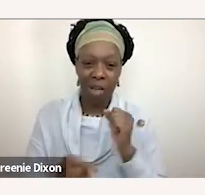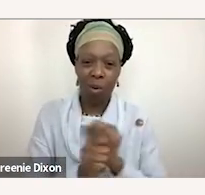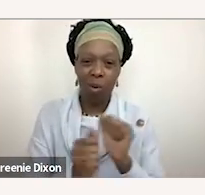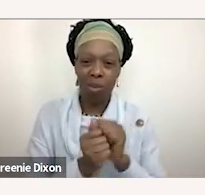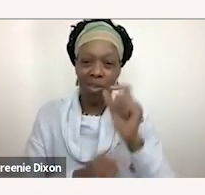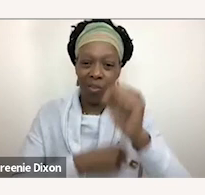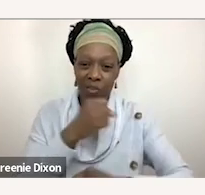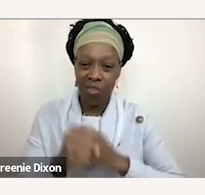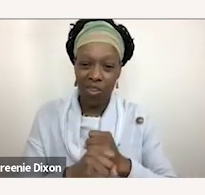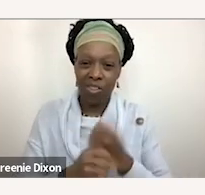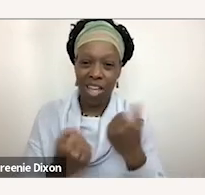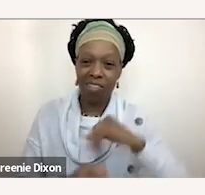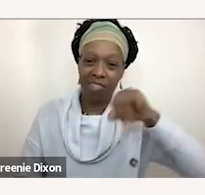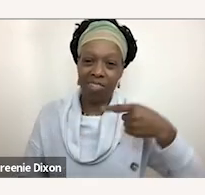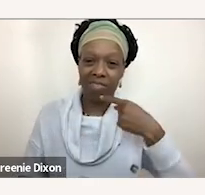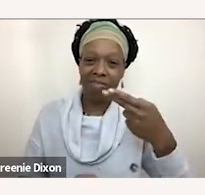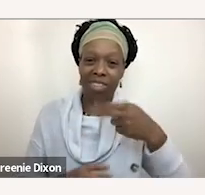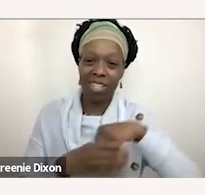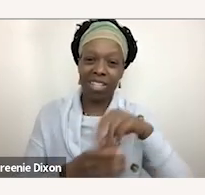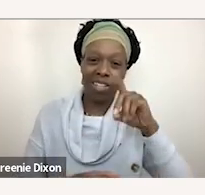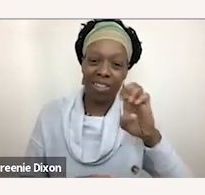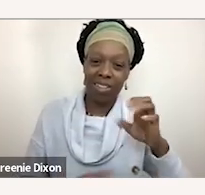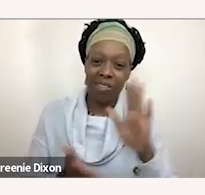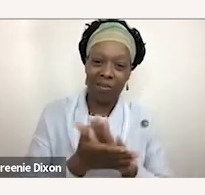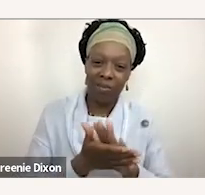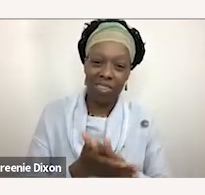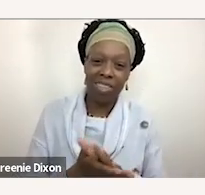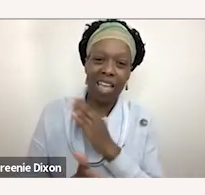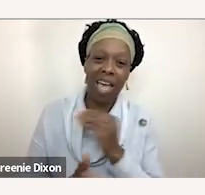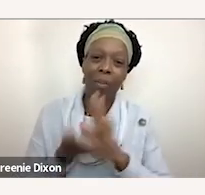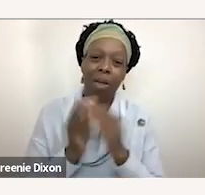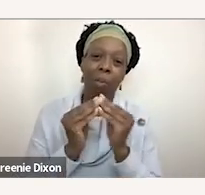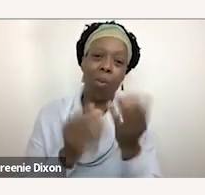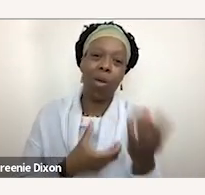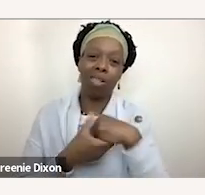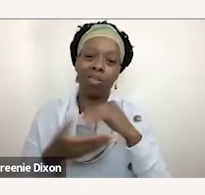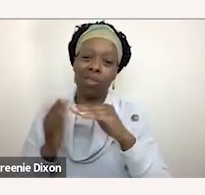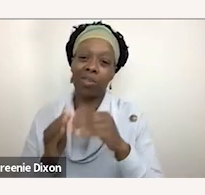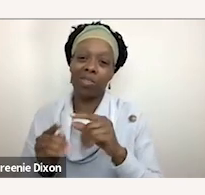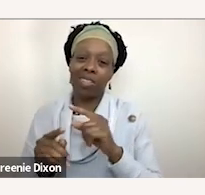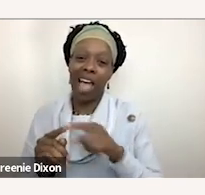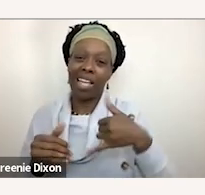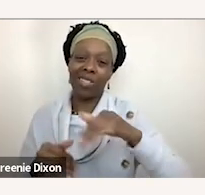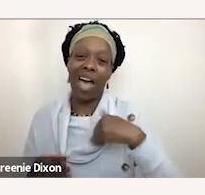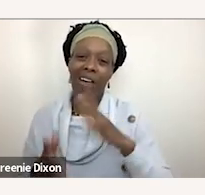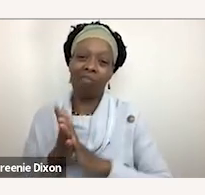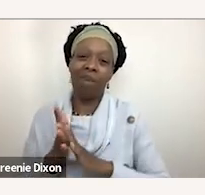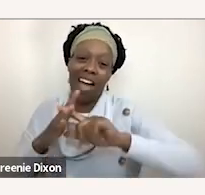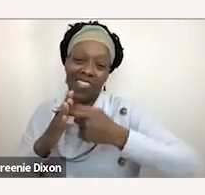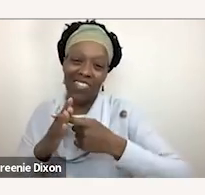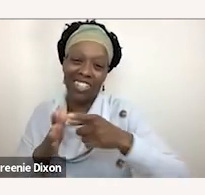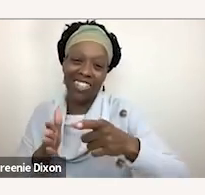to get just say hi into do e schools and to promote more inclusive communities i mean so much so that i i still have my original so